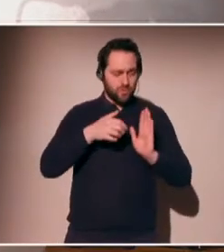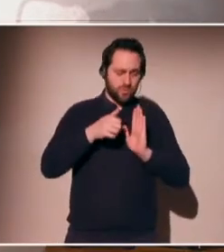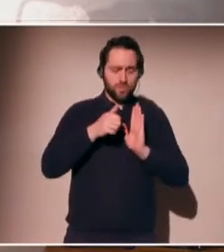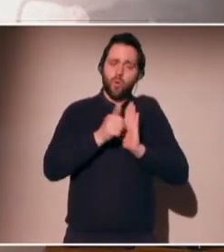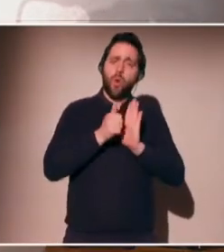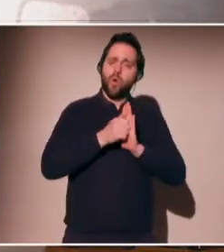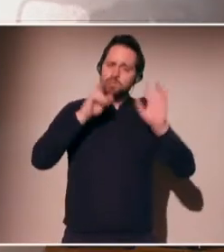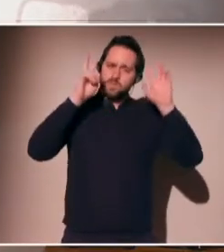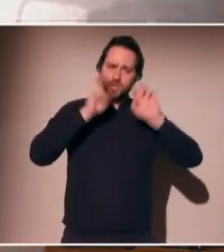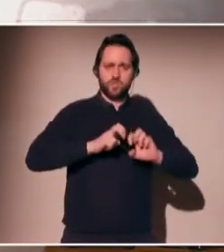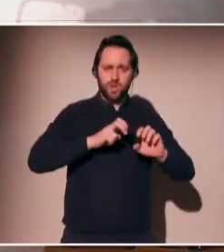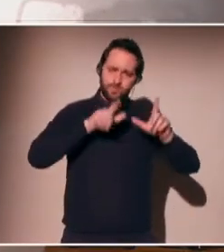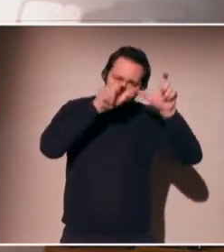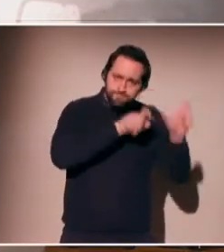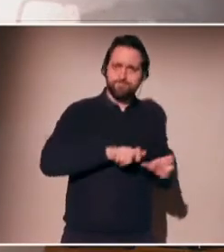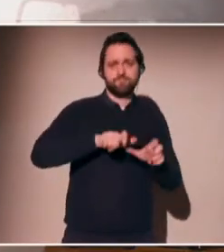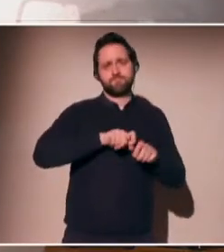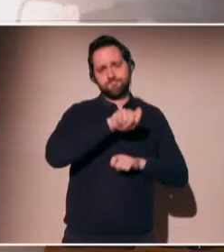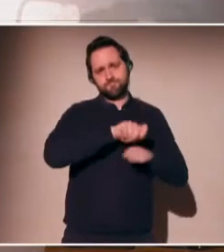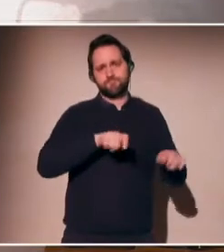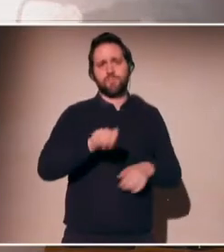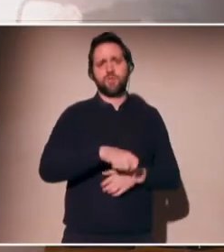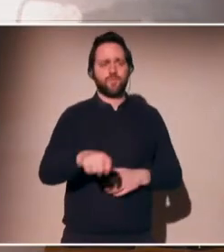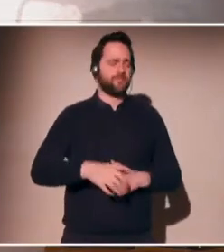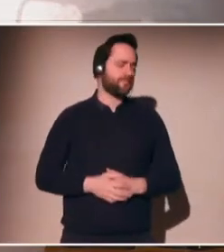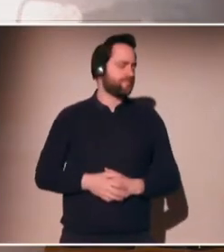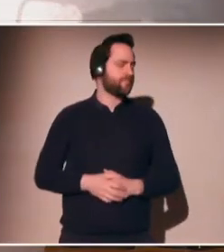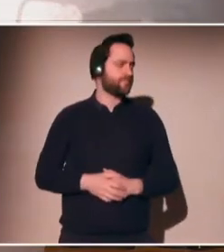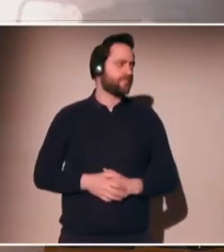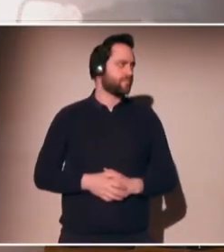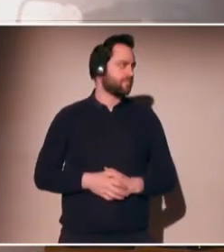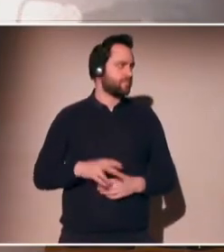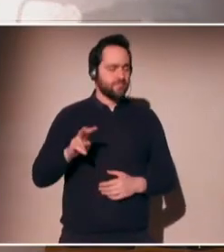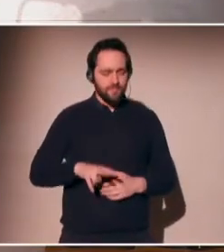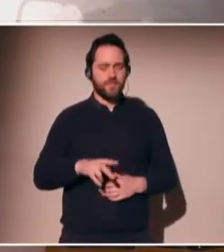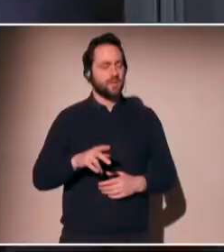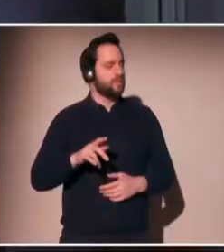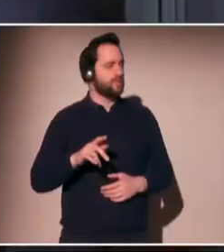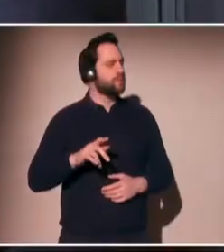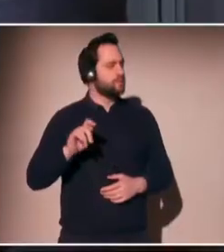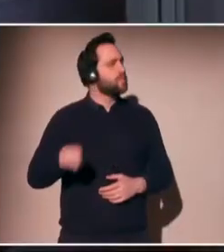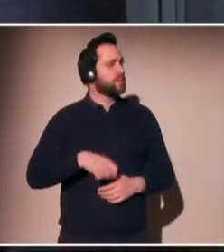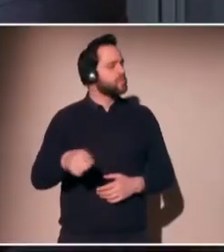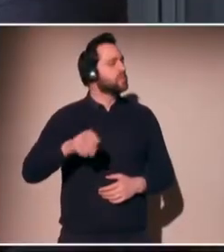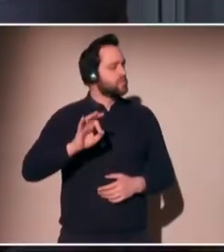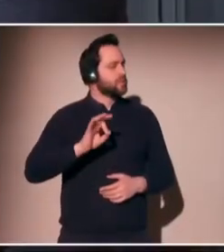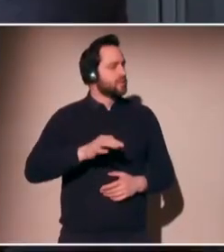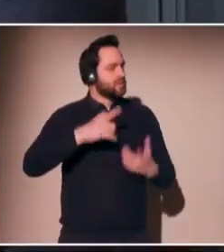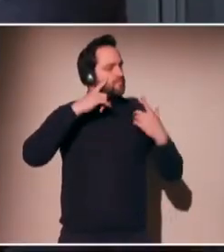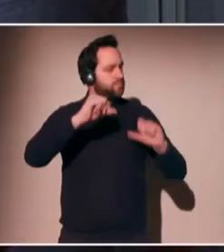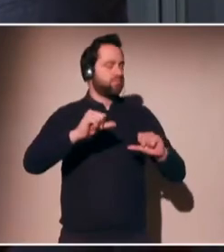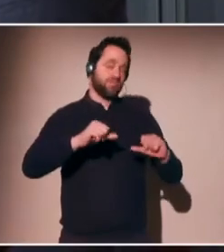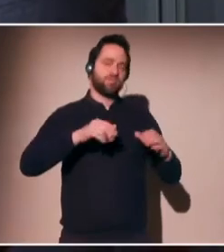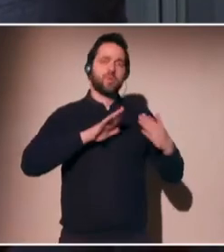Mr. Minister, we have a clear understanding now of what science can do and what